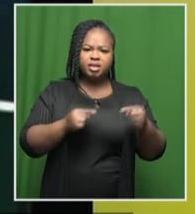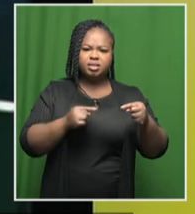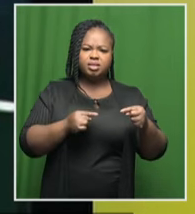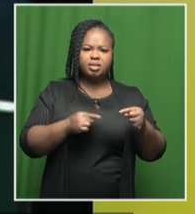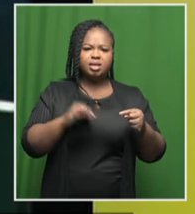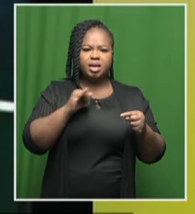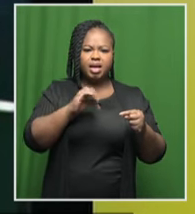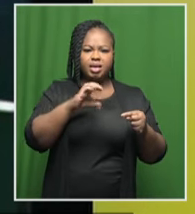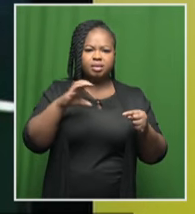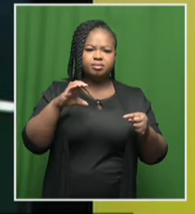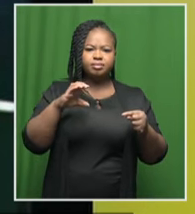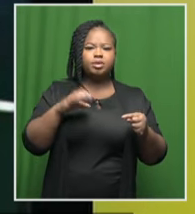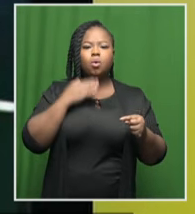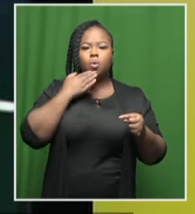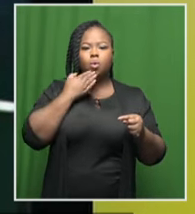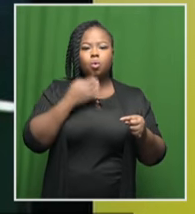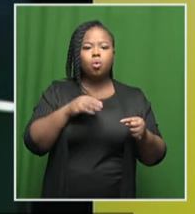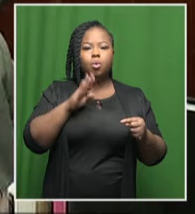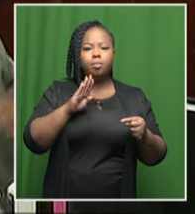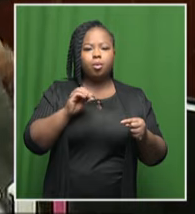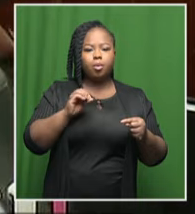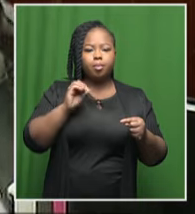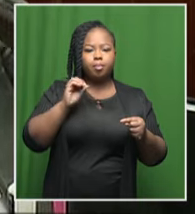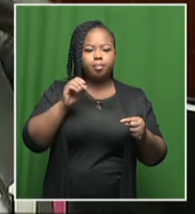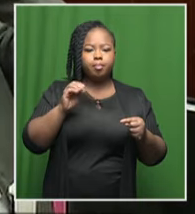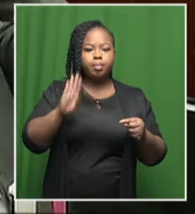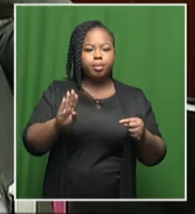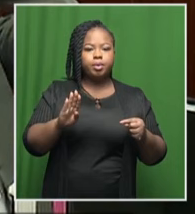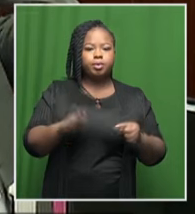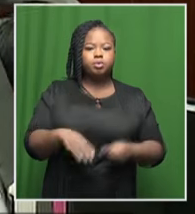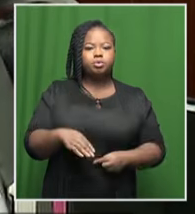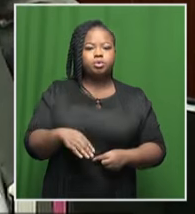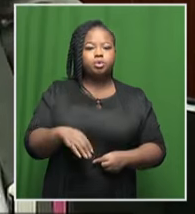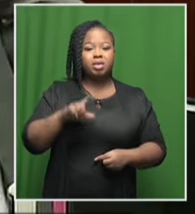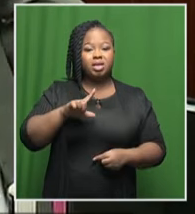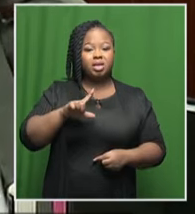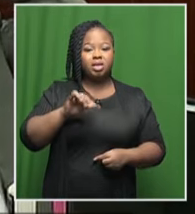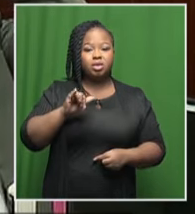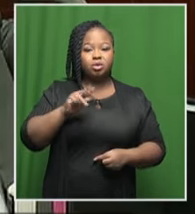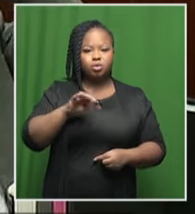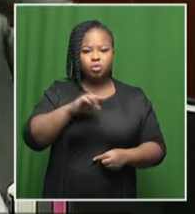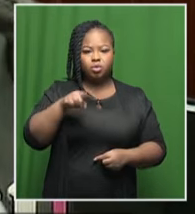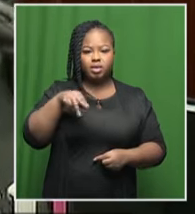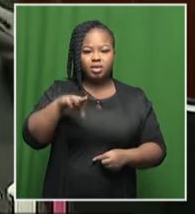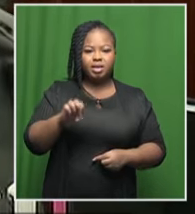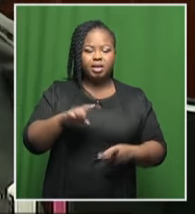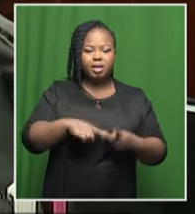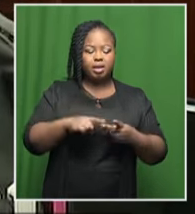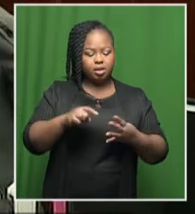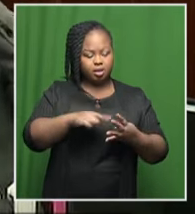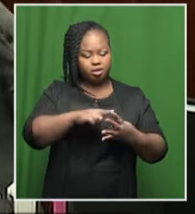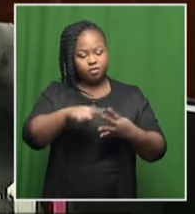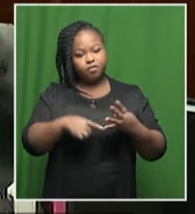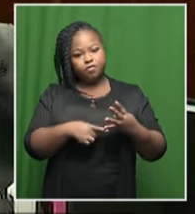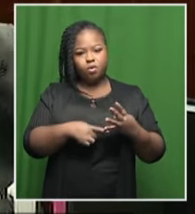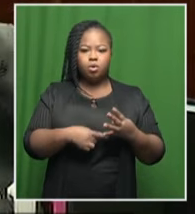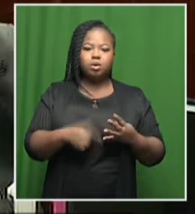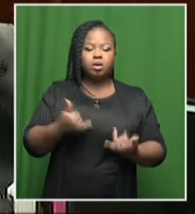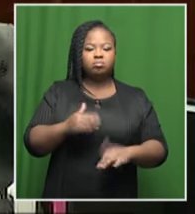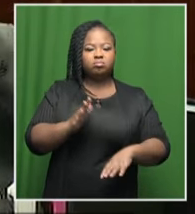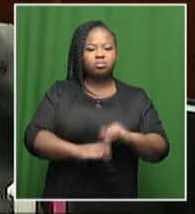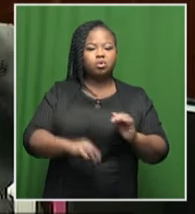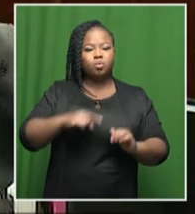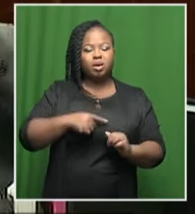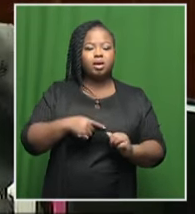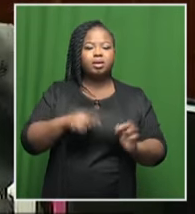against investigating officer Bob Pillay. Linda Kuchle Mkwananzi and his four co-accused are facing charges